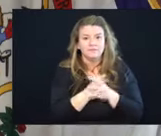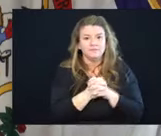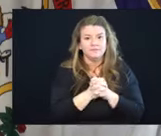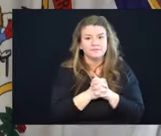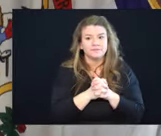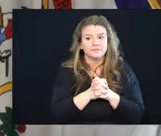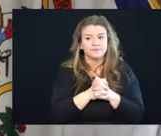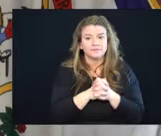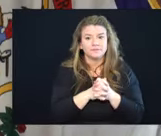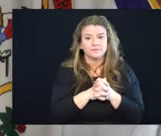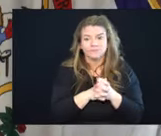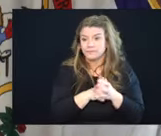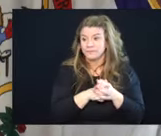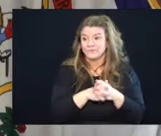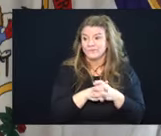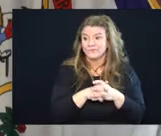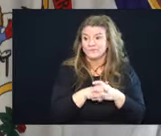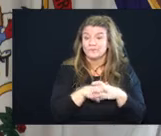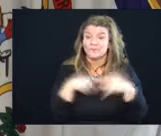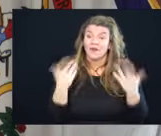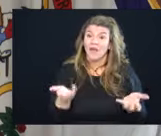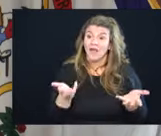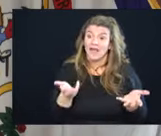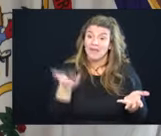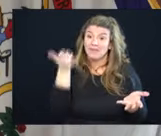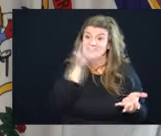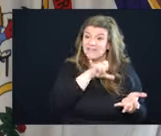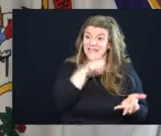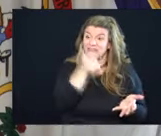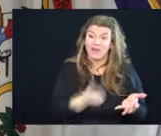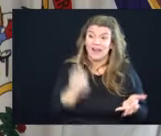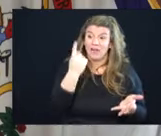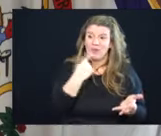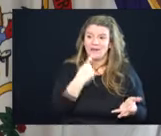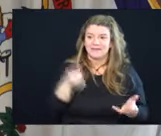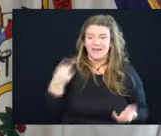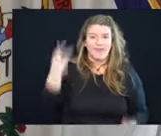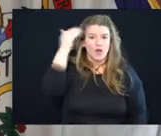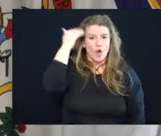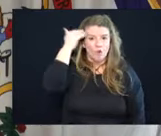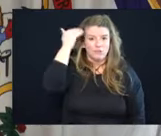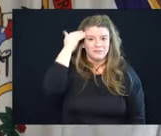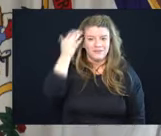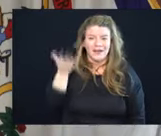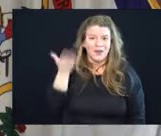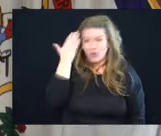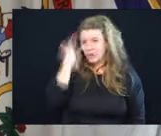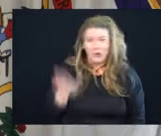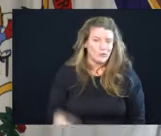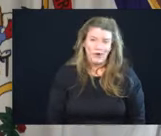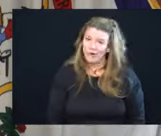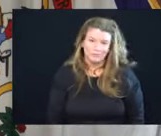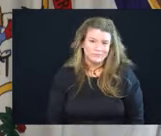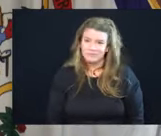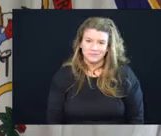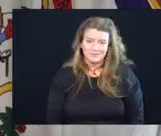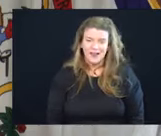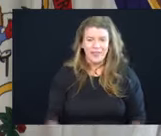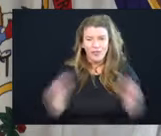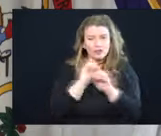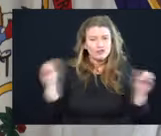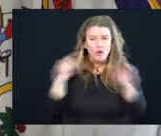it would be frivolous for anybody to say they know because they don't know. There's no playbook.